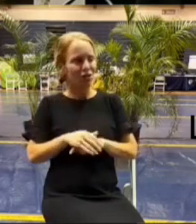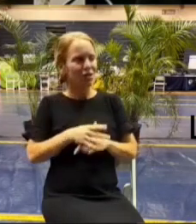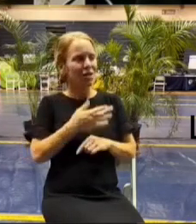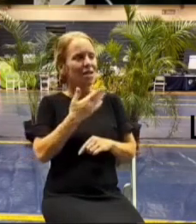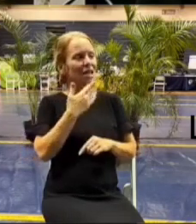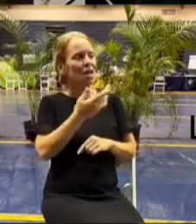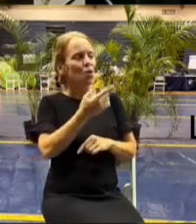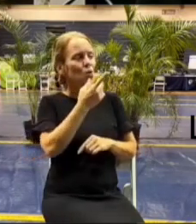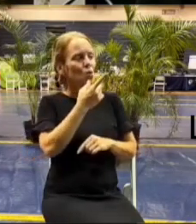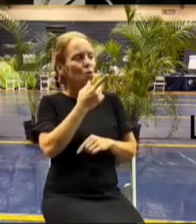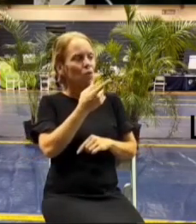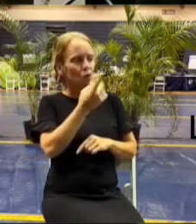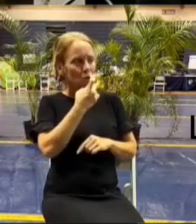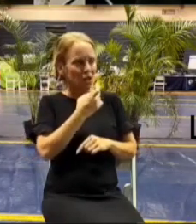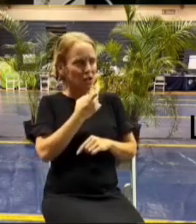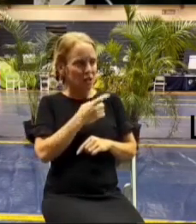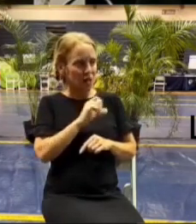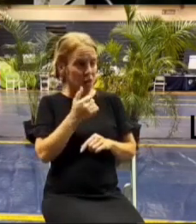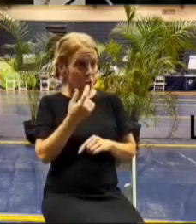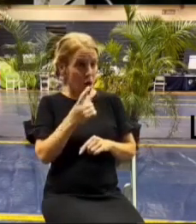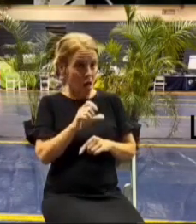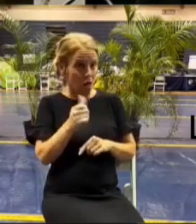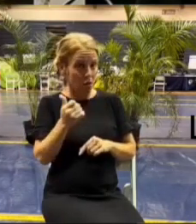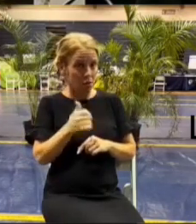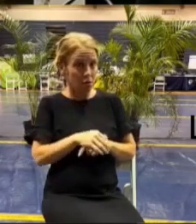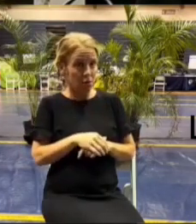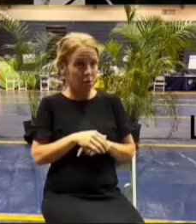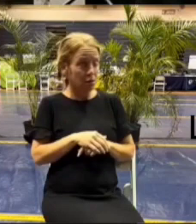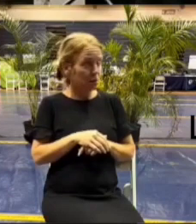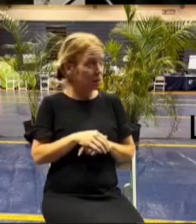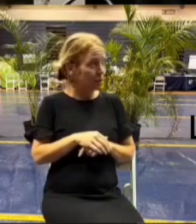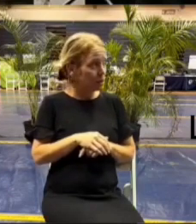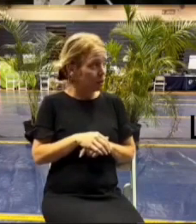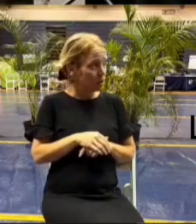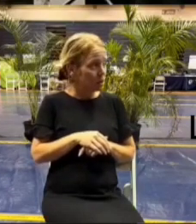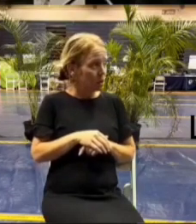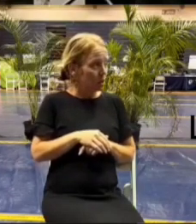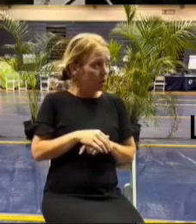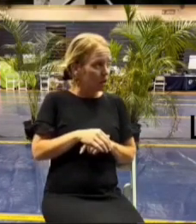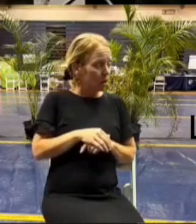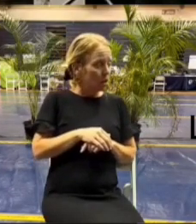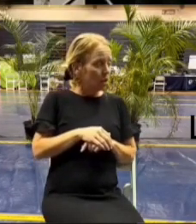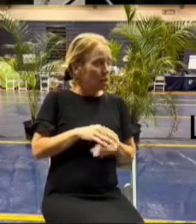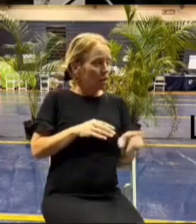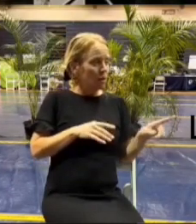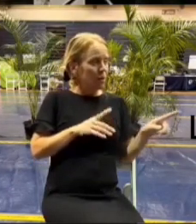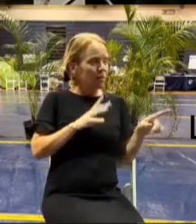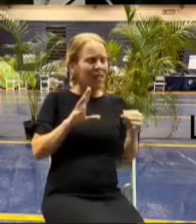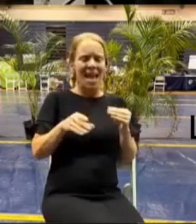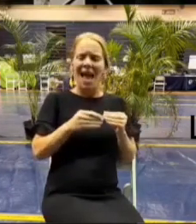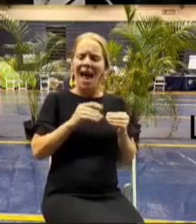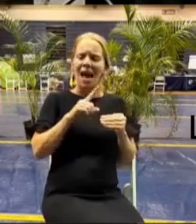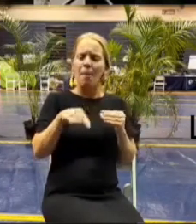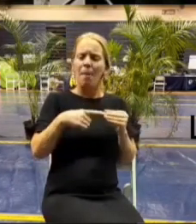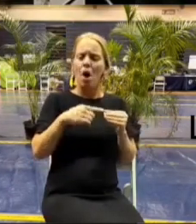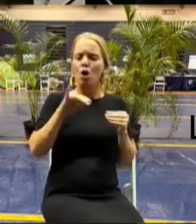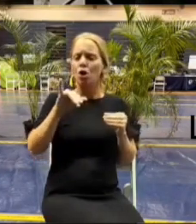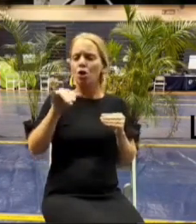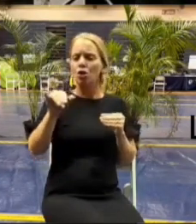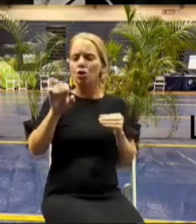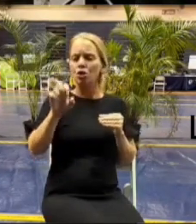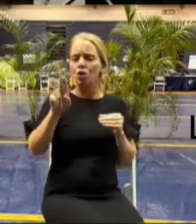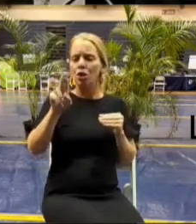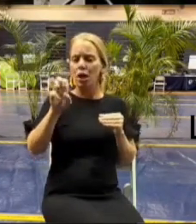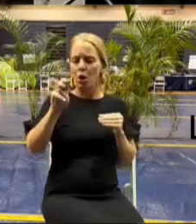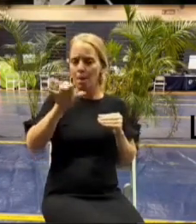the front row anyone else oh just on journey's question about plastic what about the burlap